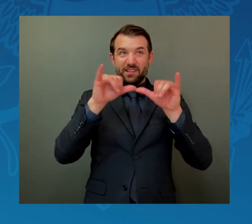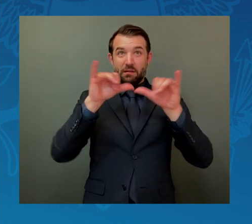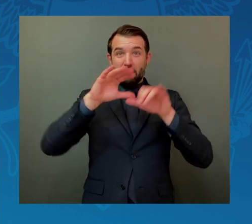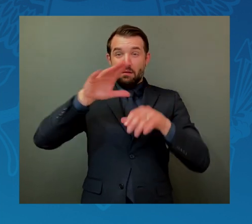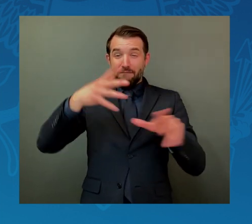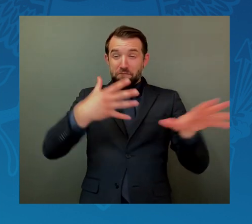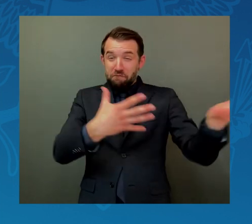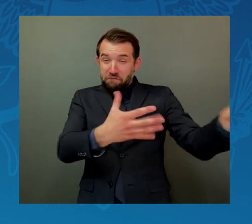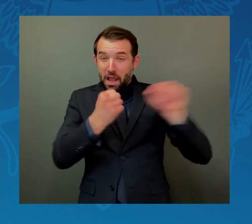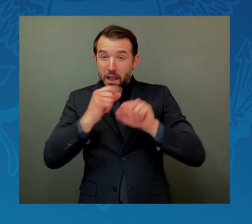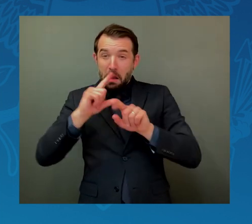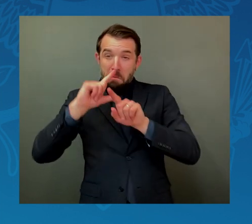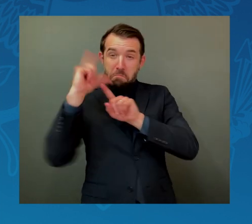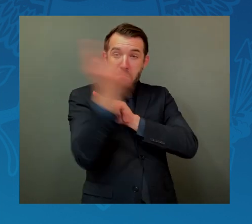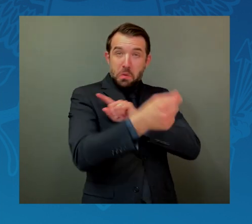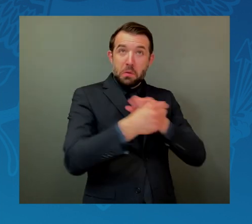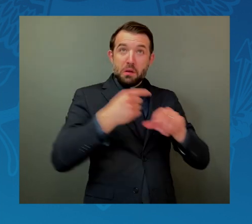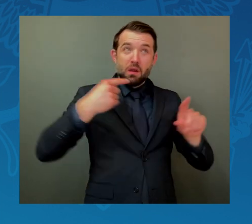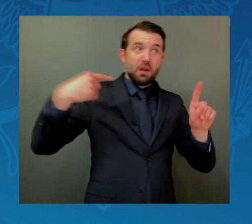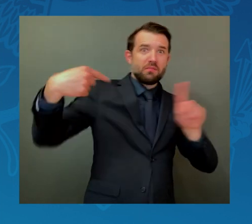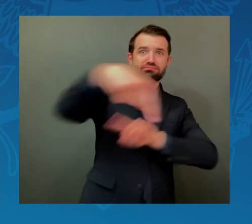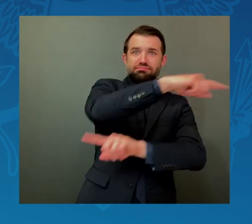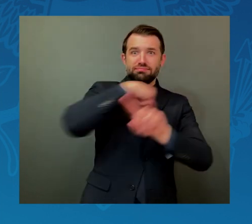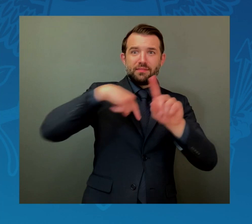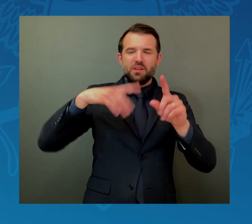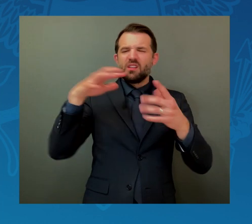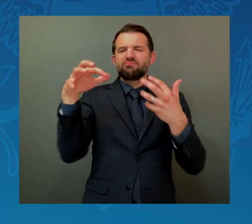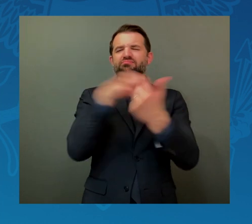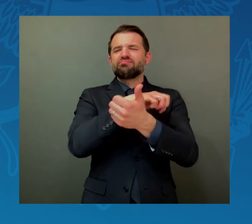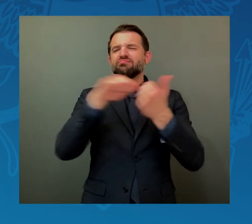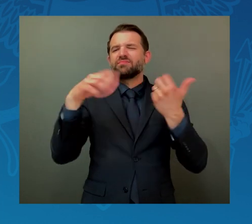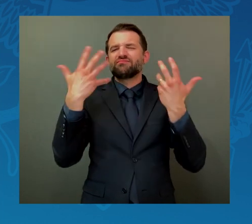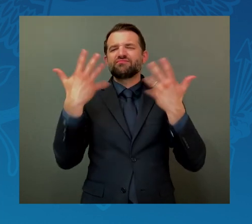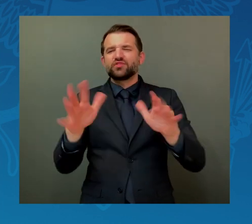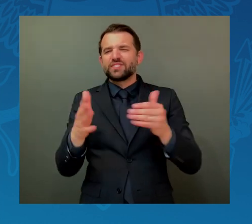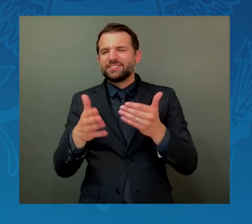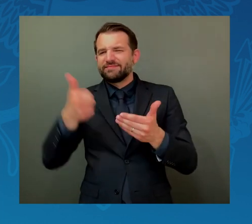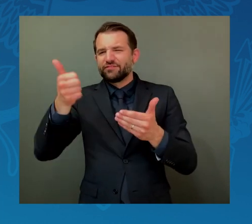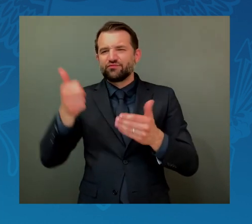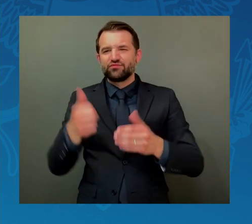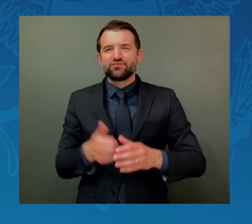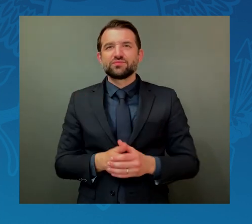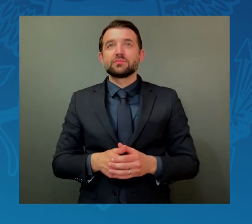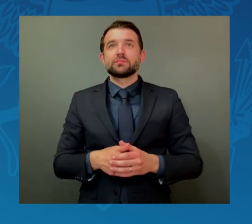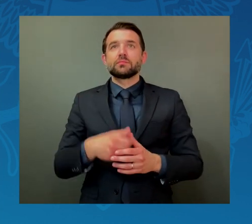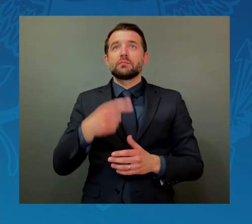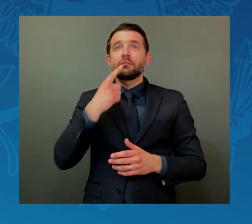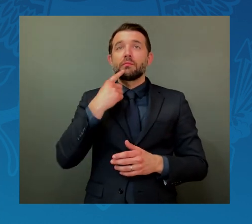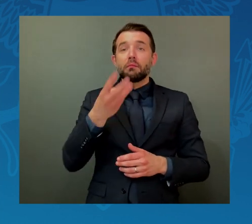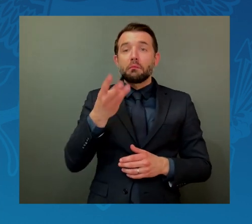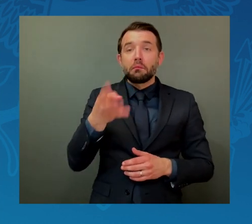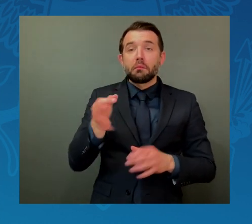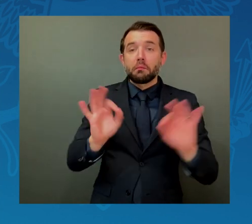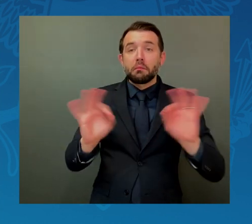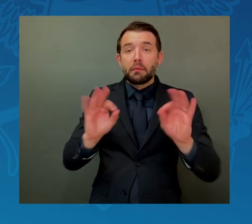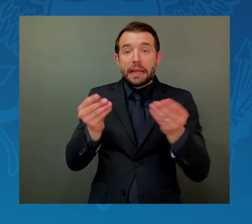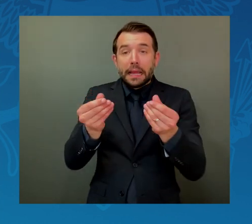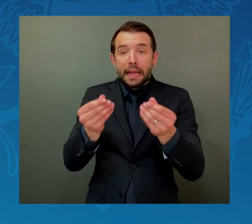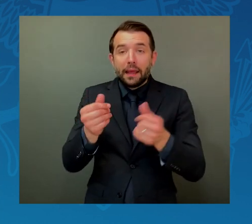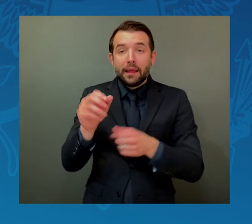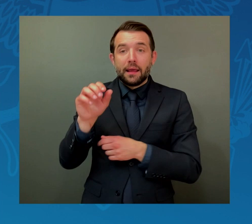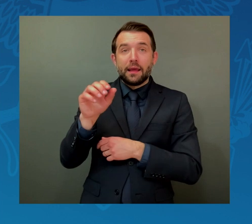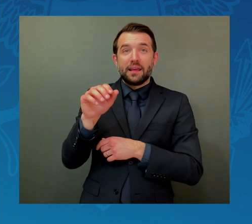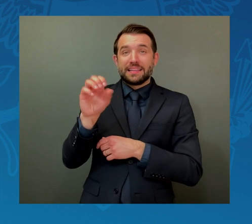Even a piece of debris as small as a grain of sand could cause serious damage.